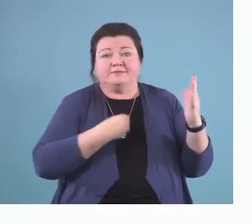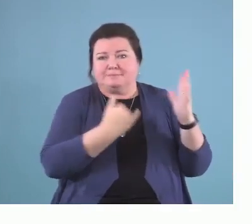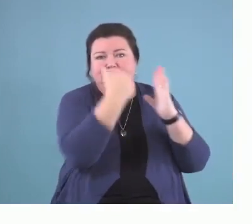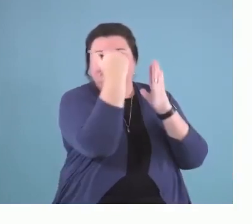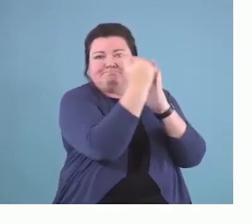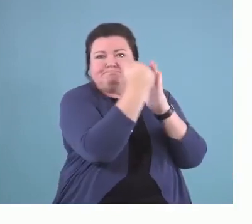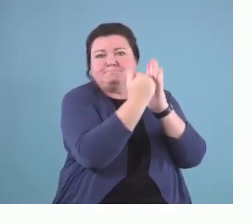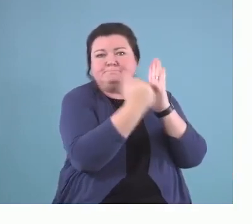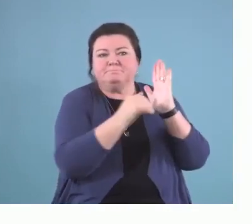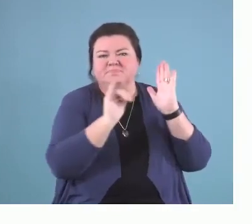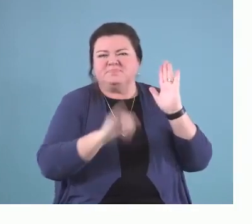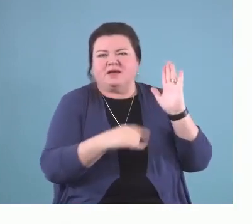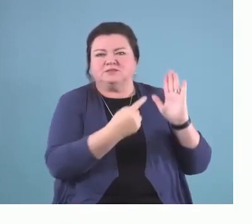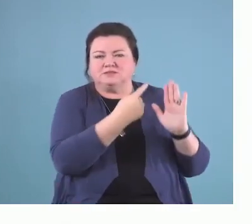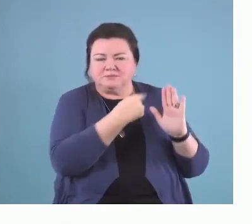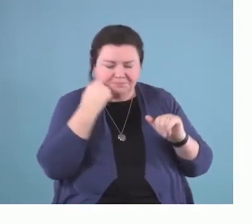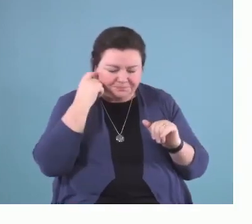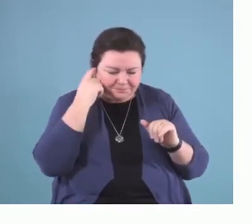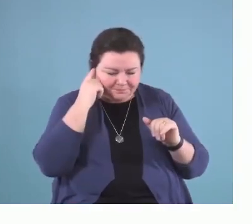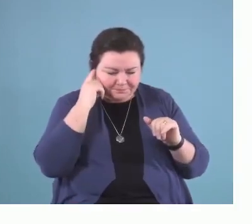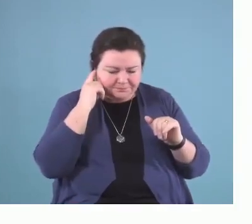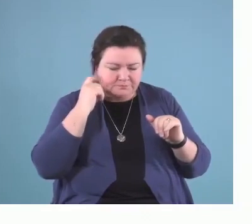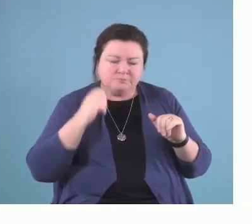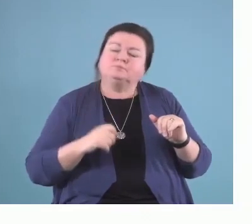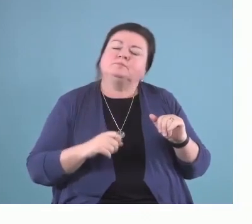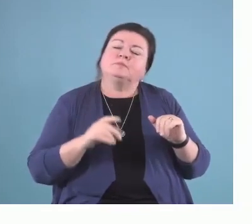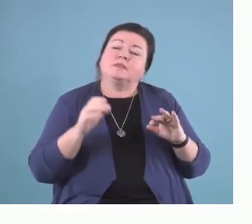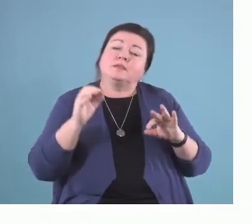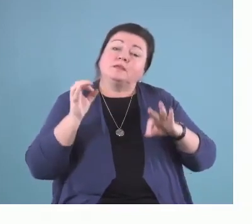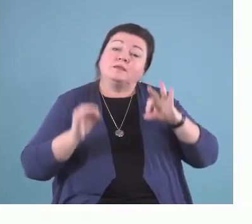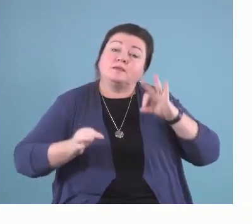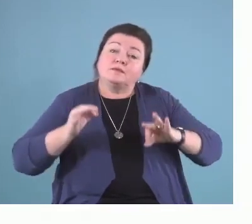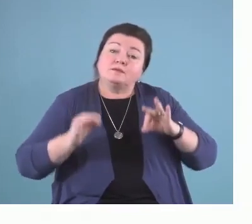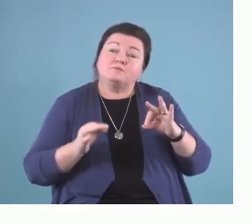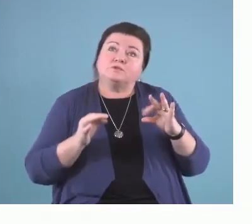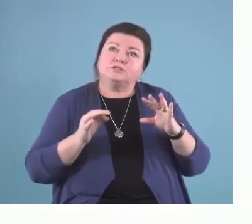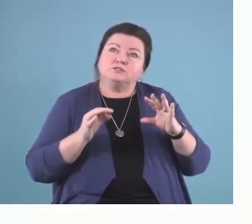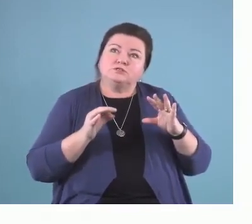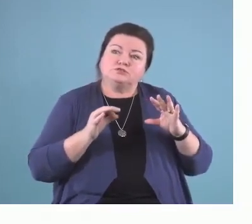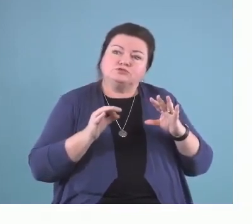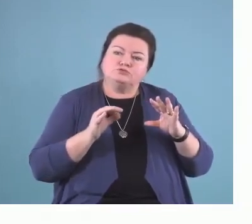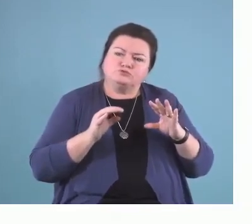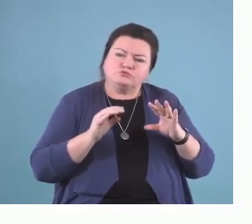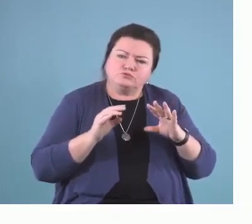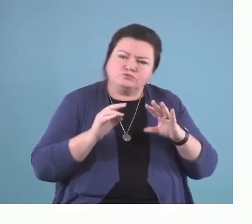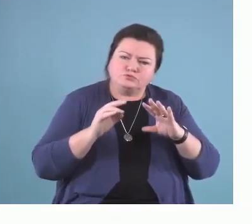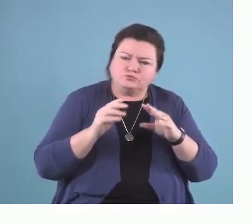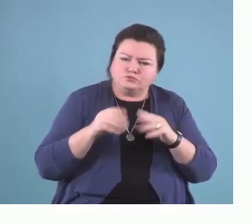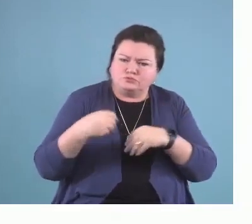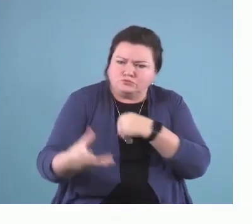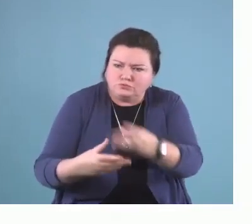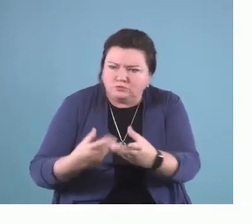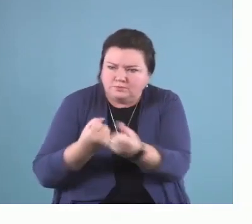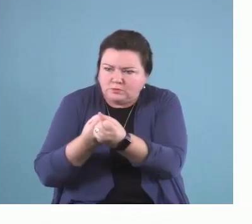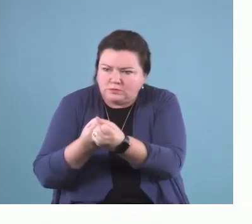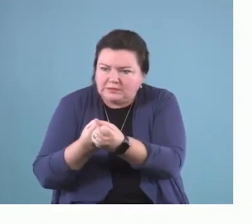times. So, if we treat and intervene on what we measure, and we don't measure any of this, guess what we